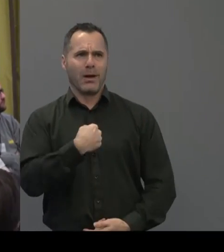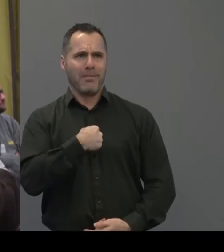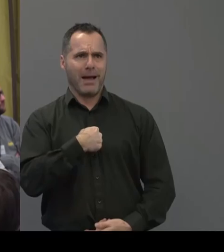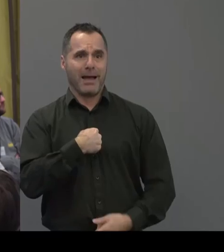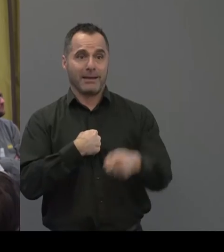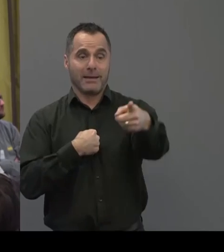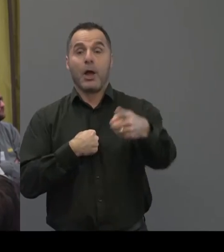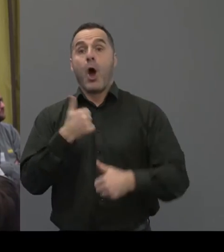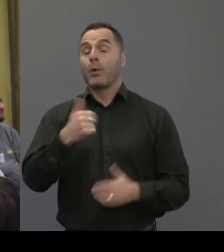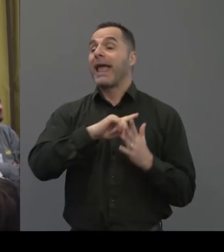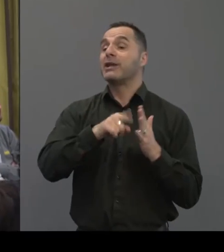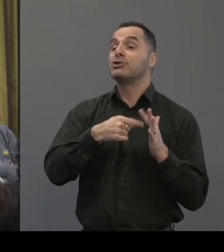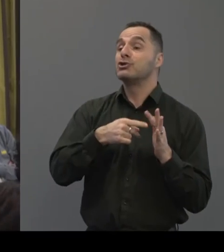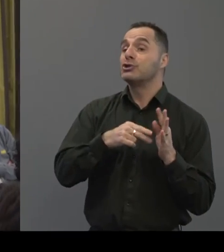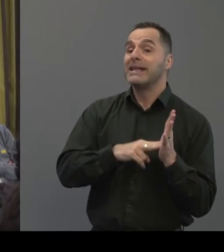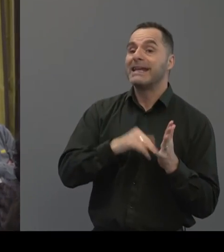She's Jean Strauss.